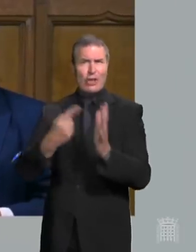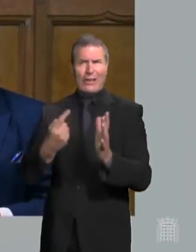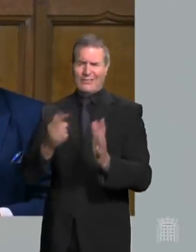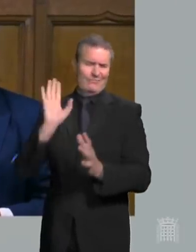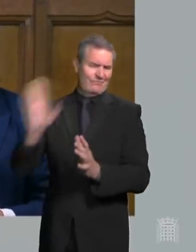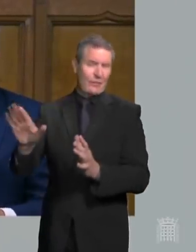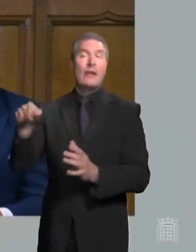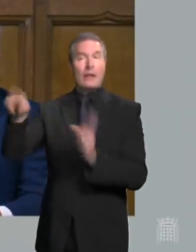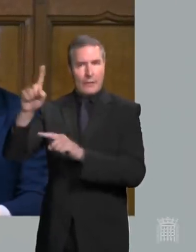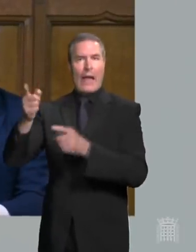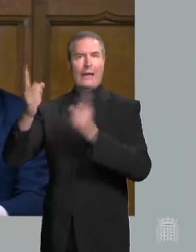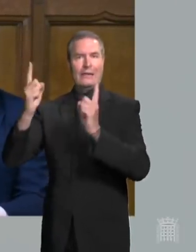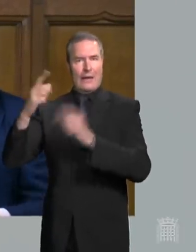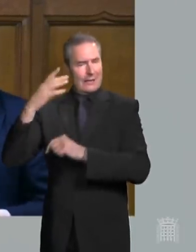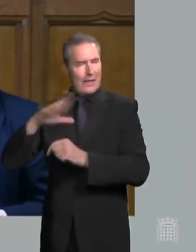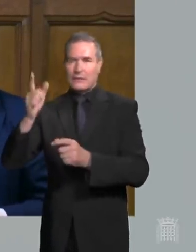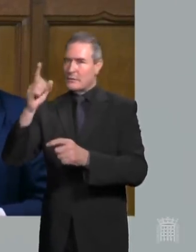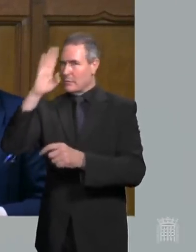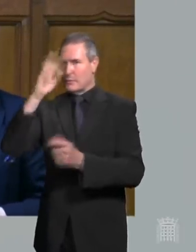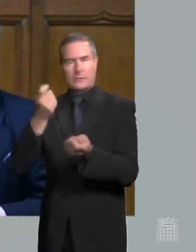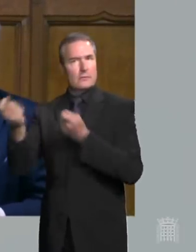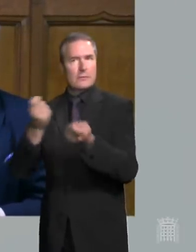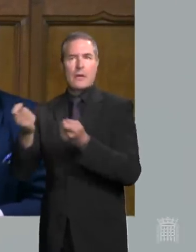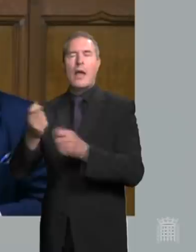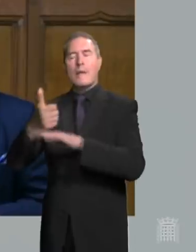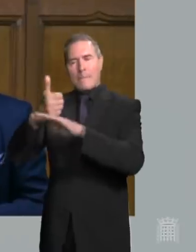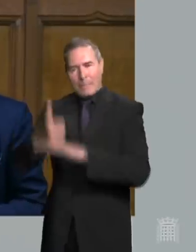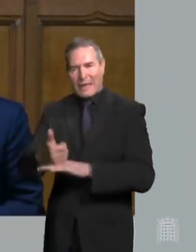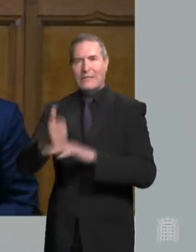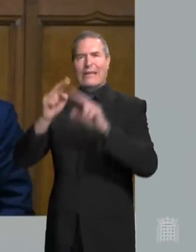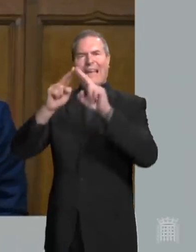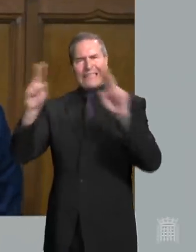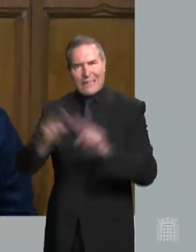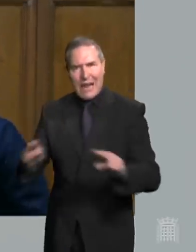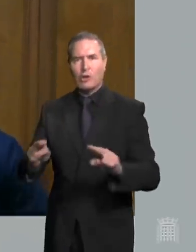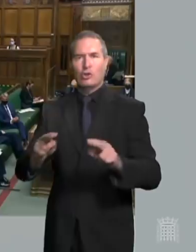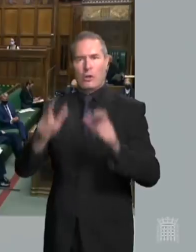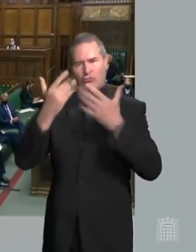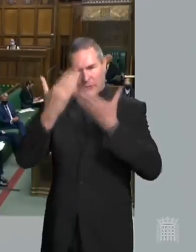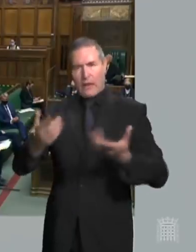and unless this dangerous regime abides by basic international standards of decency?